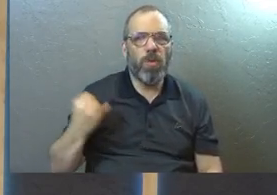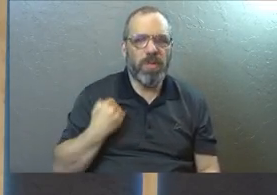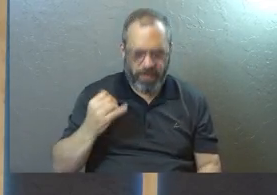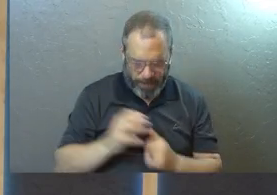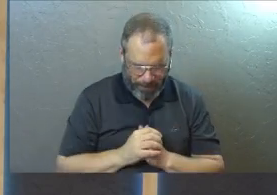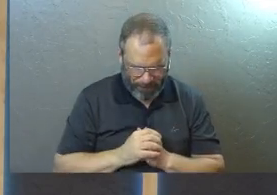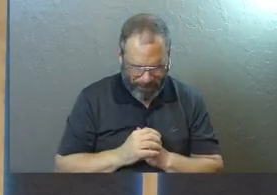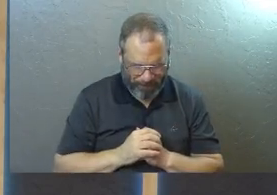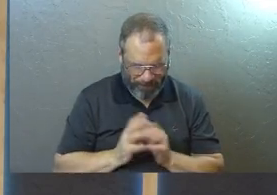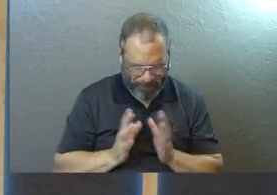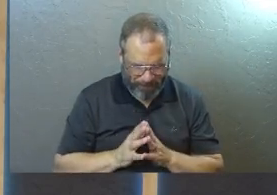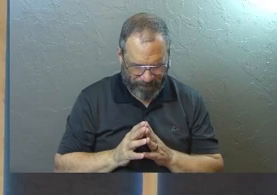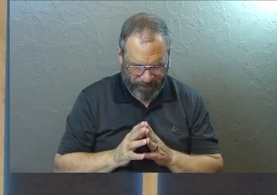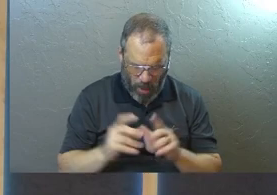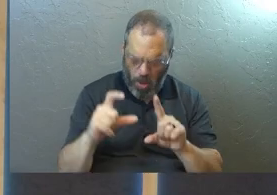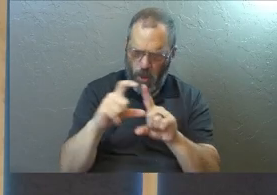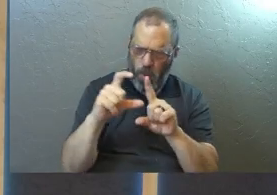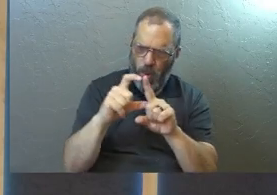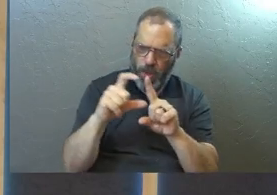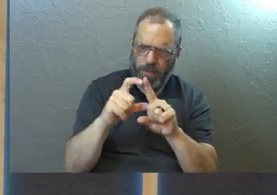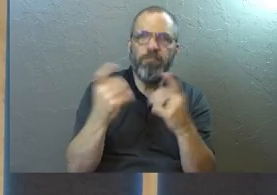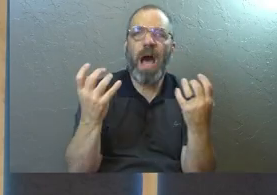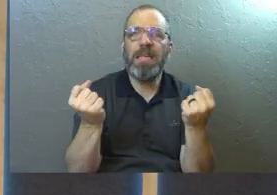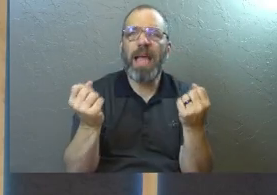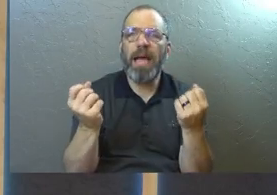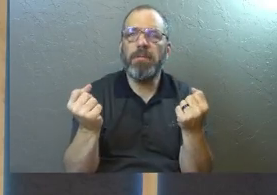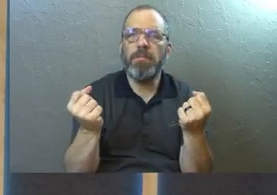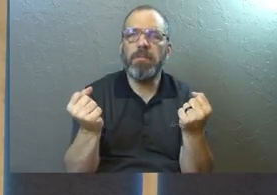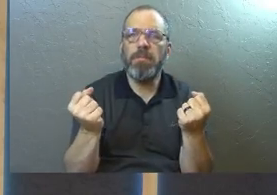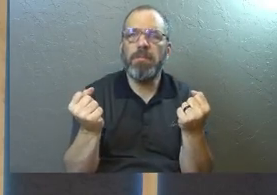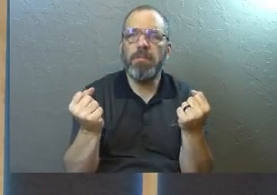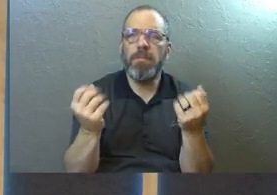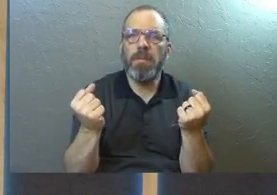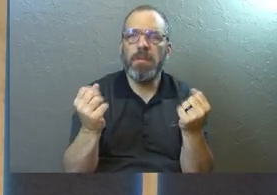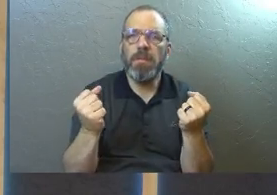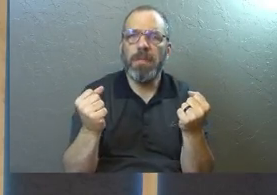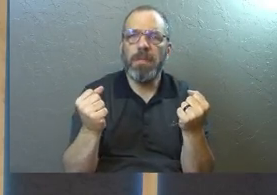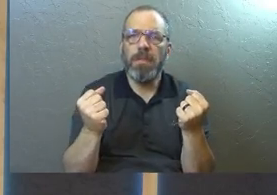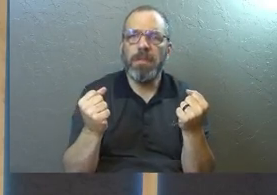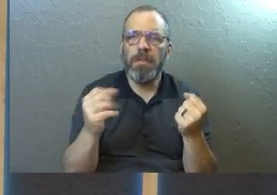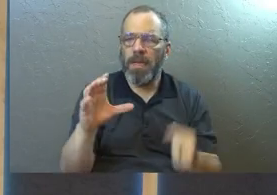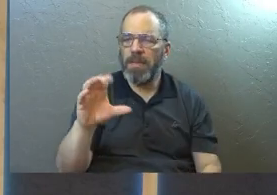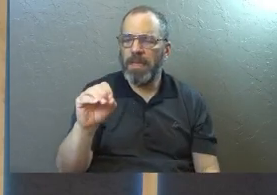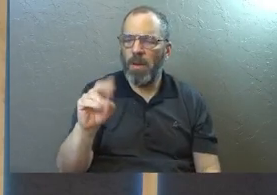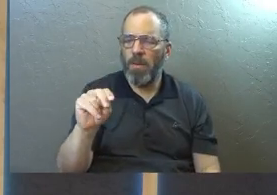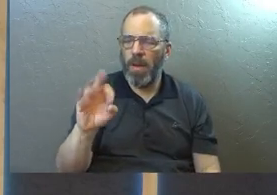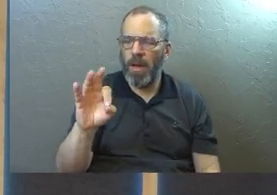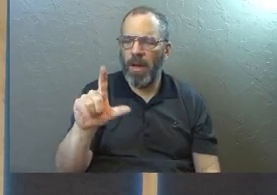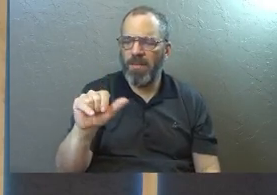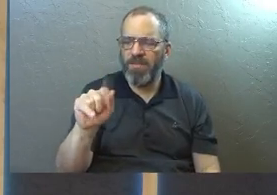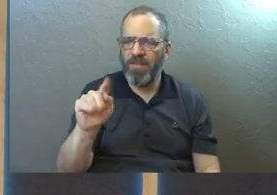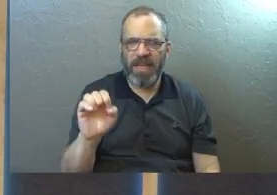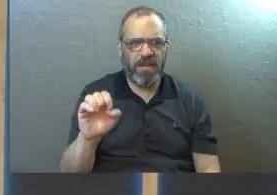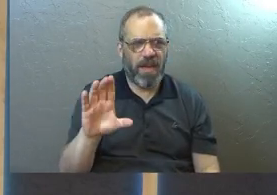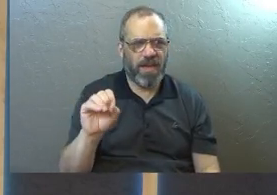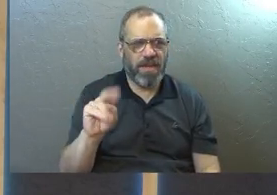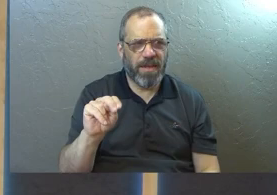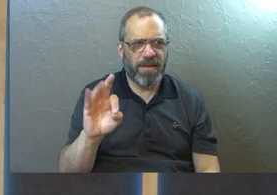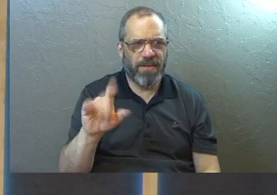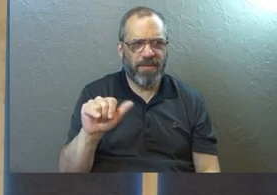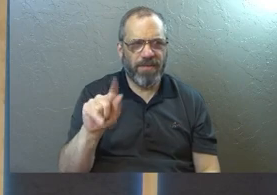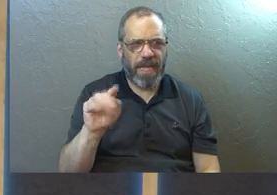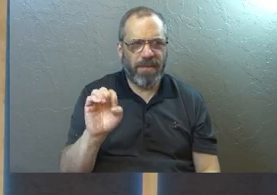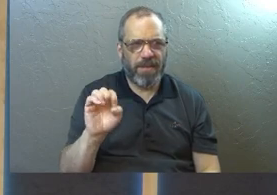I want to give you a word that we're going to use quite a bit today. The word is conflate. Say conflate. Conflate. Conflate.